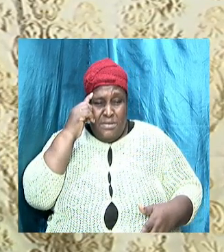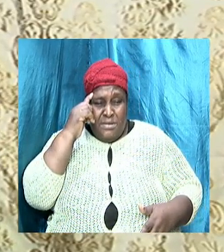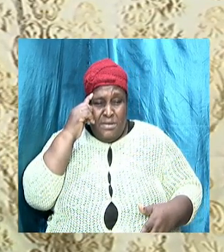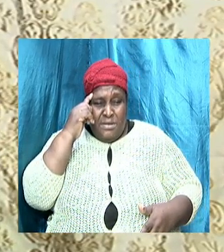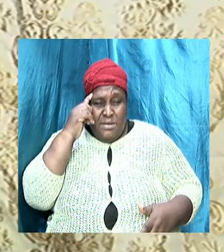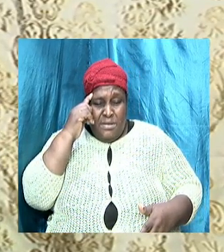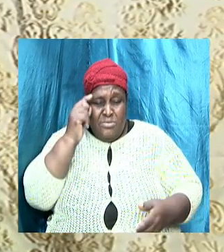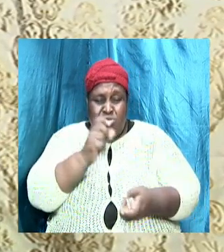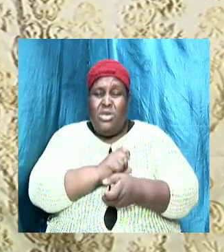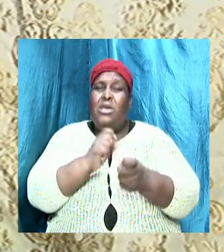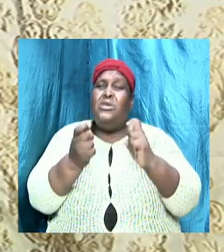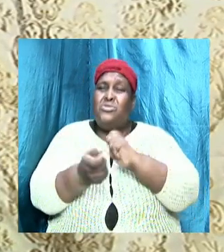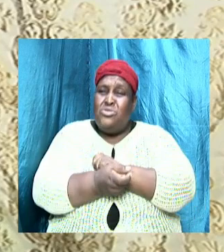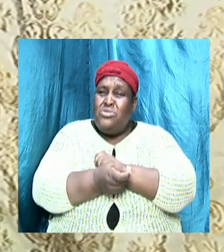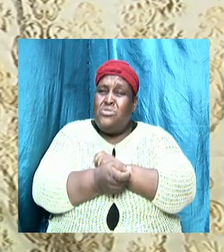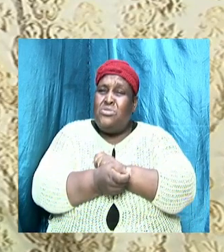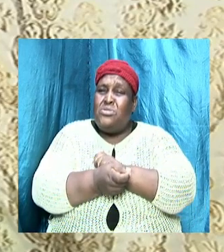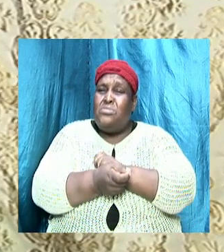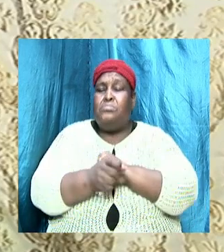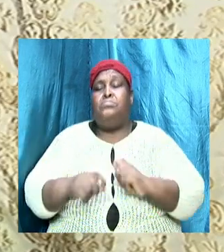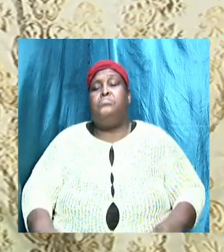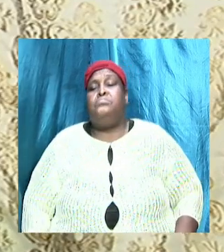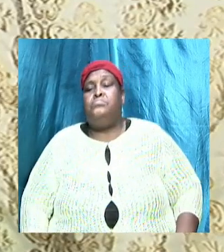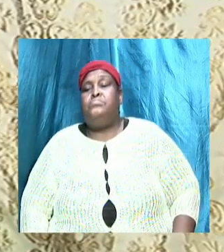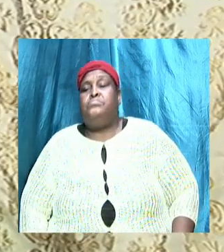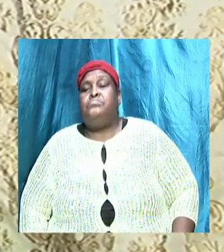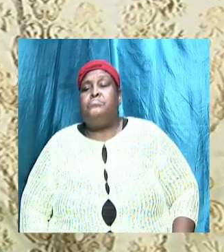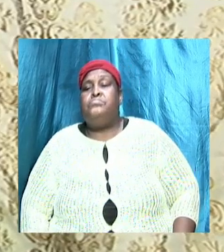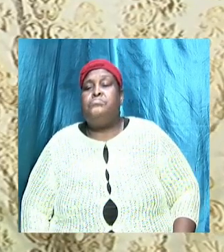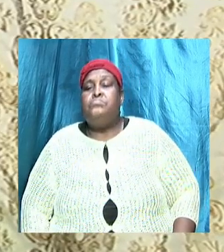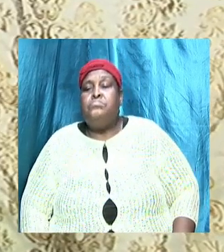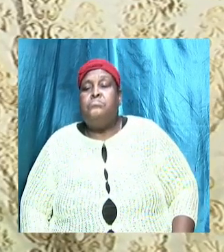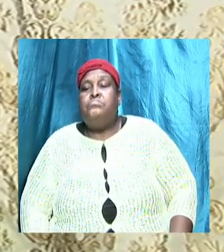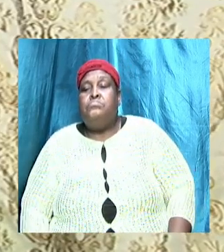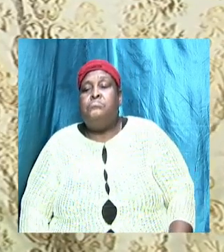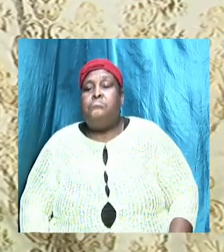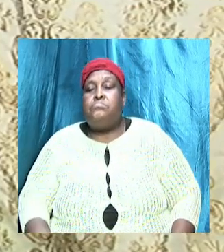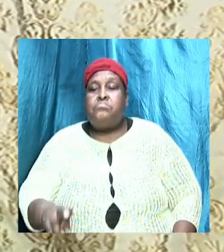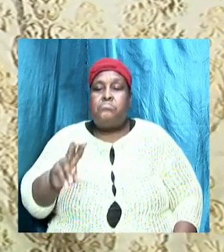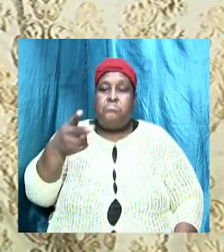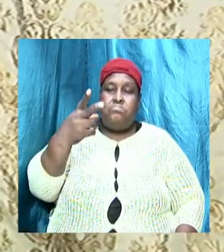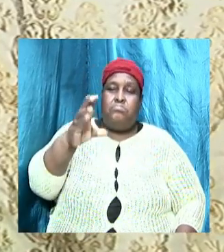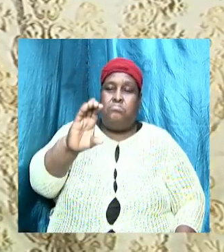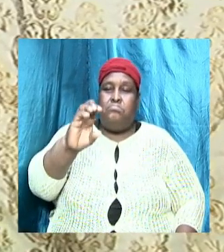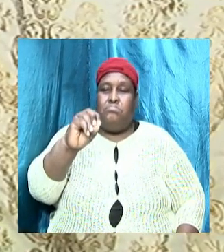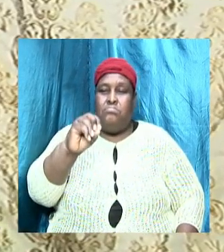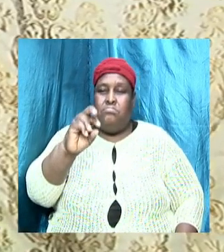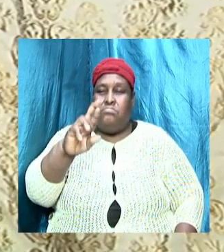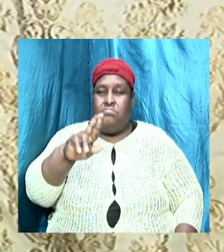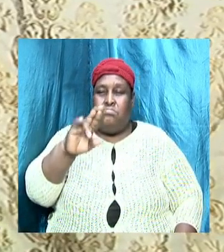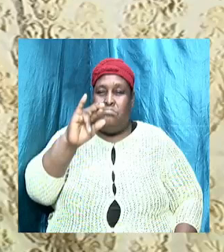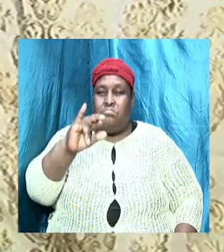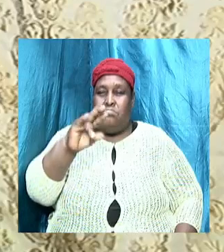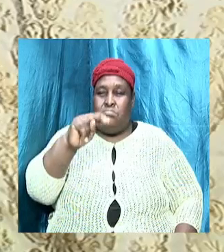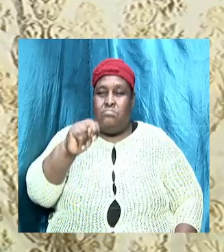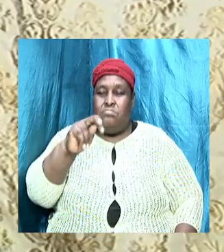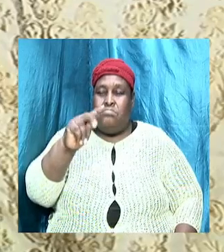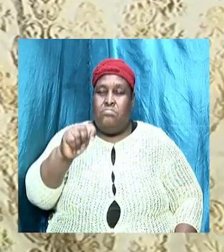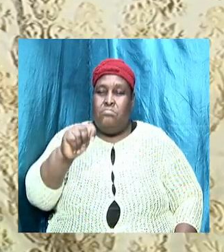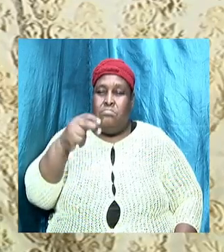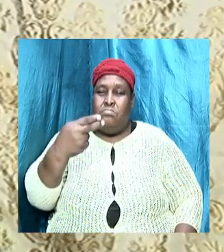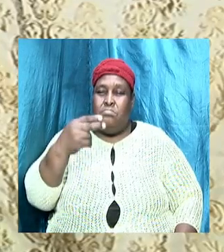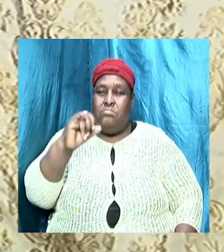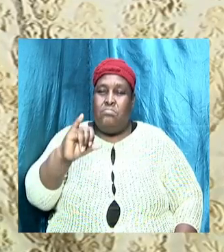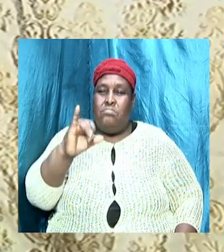let us look at 2 Corinthians 4 verses 4 so now that we are saved